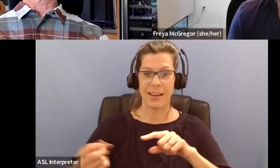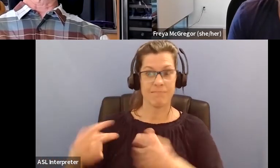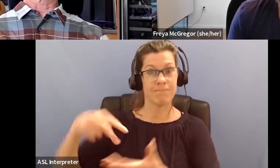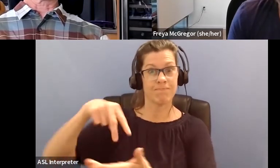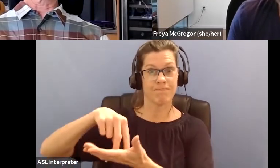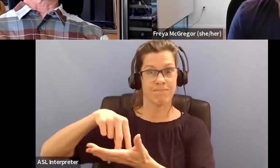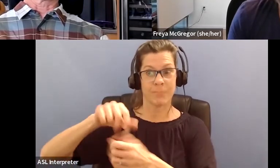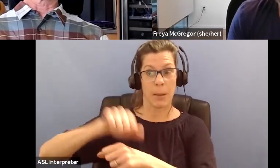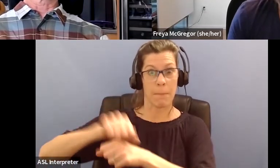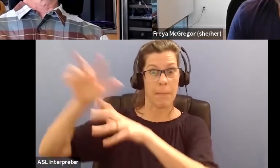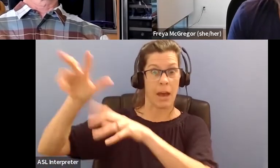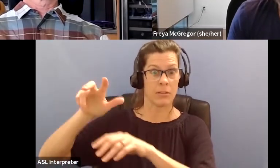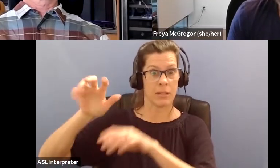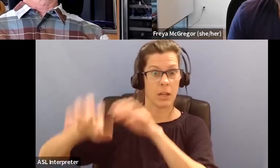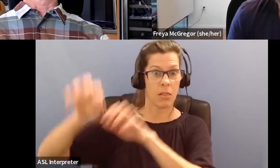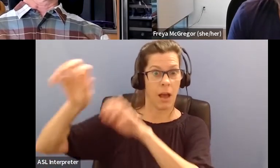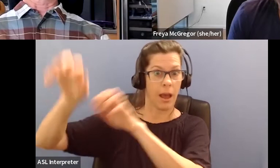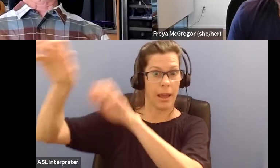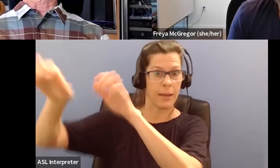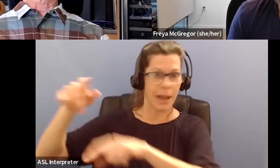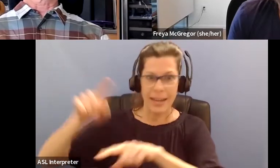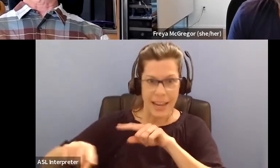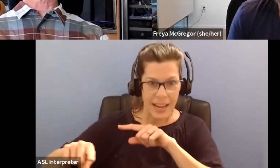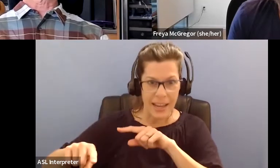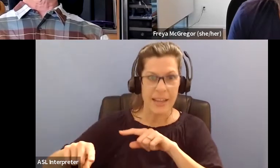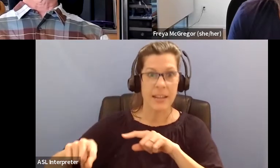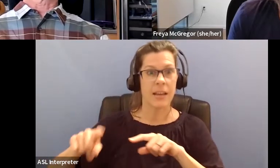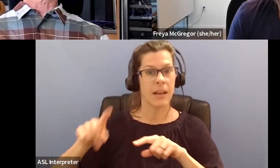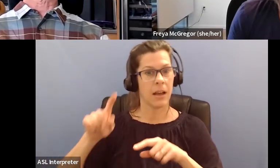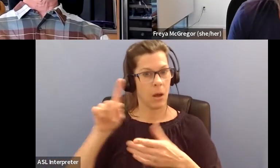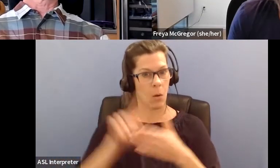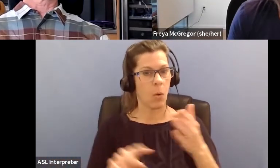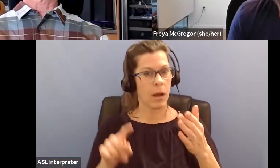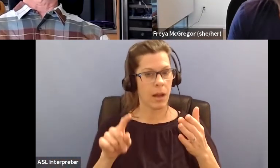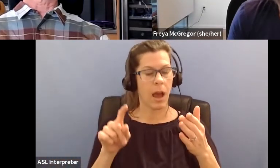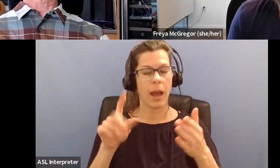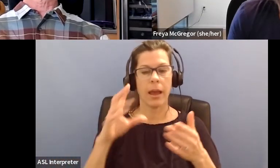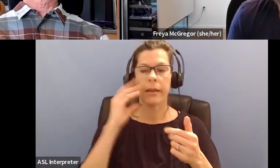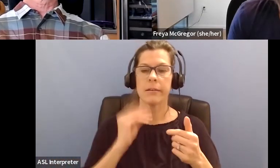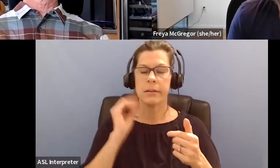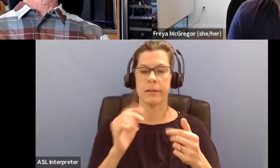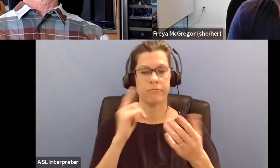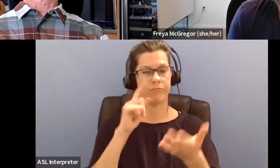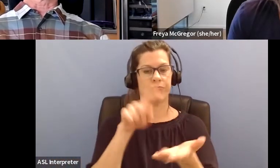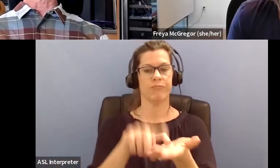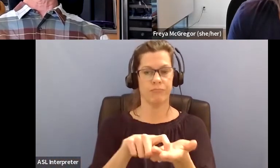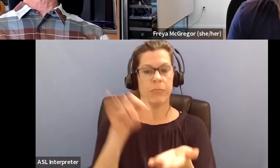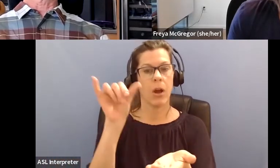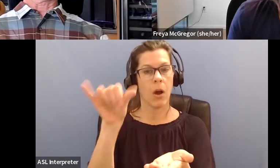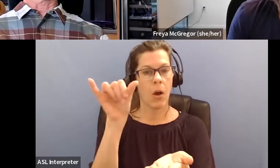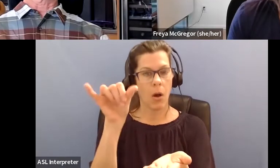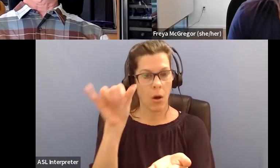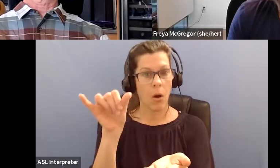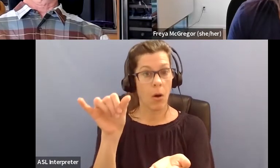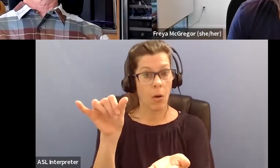what I found was, and not knowing, I literally stumbled into this. And that was, I could